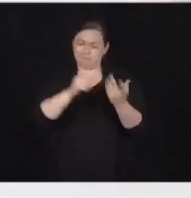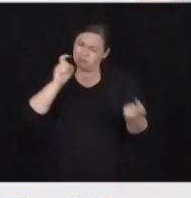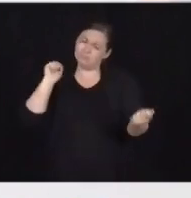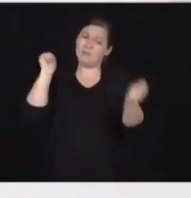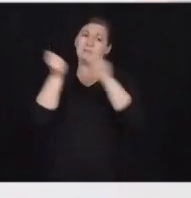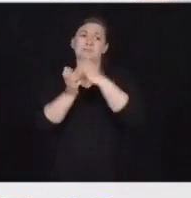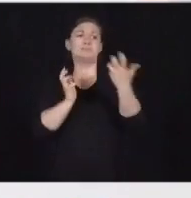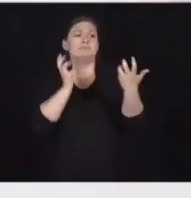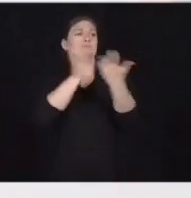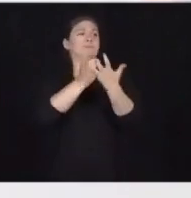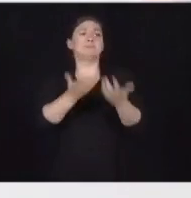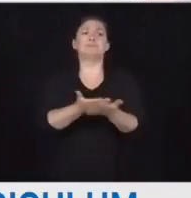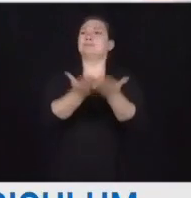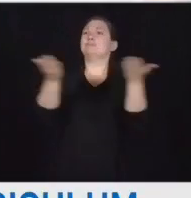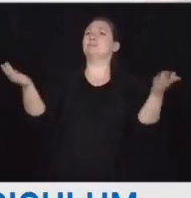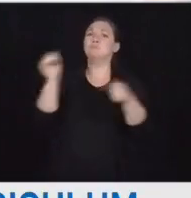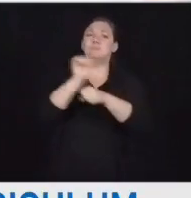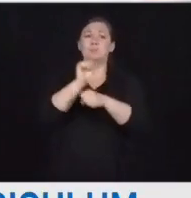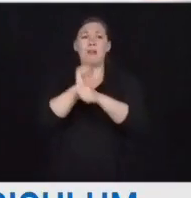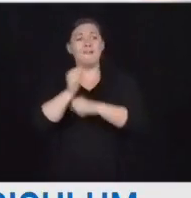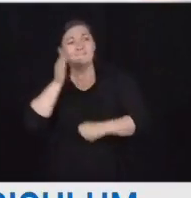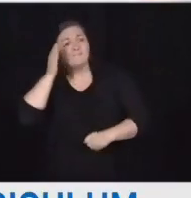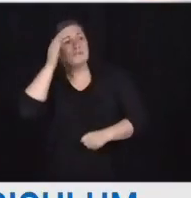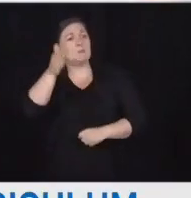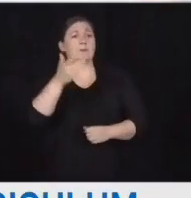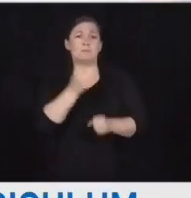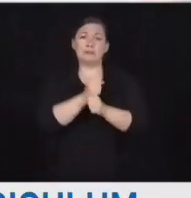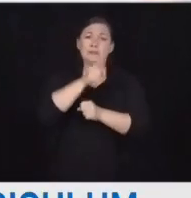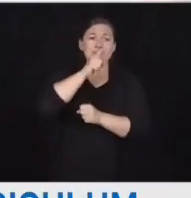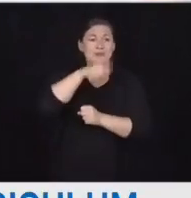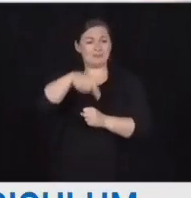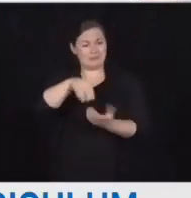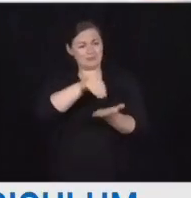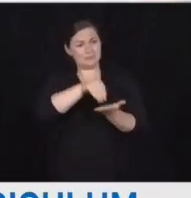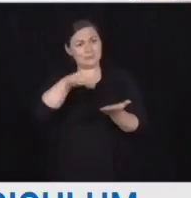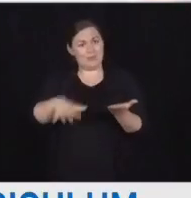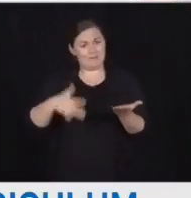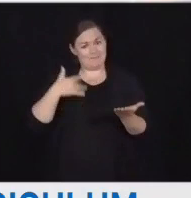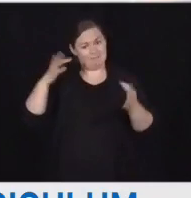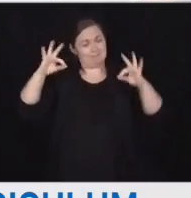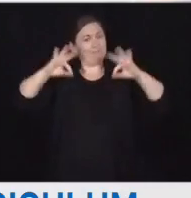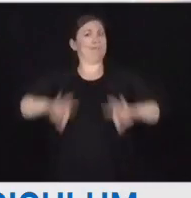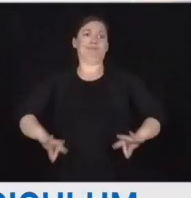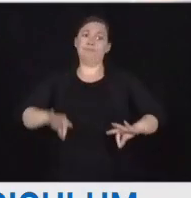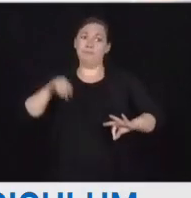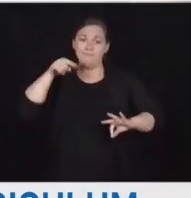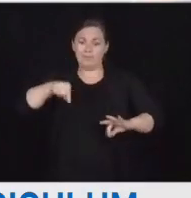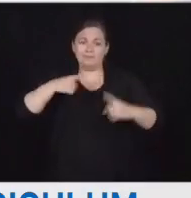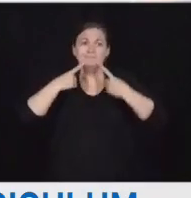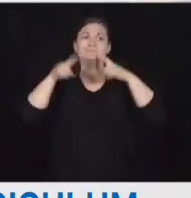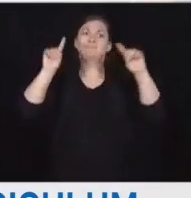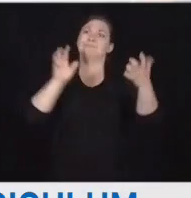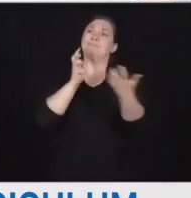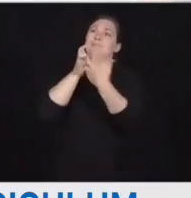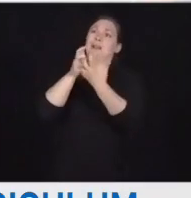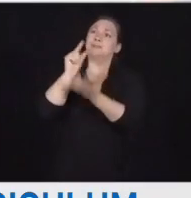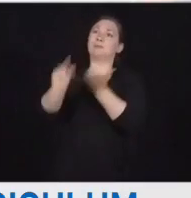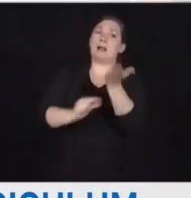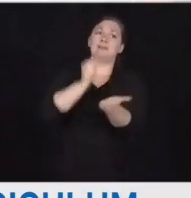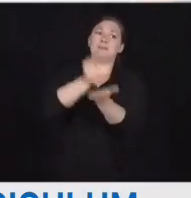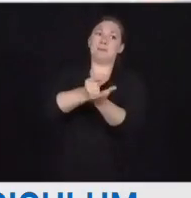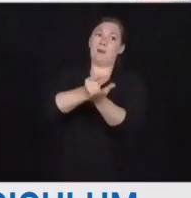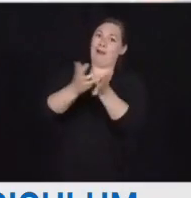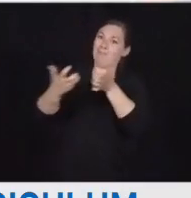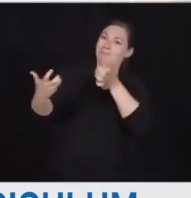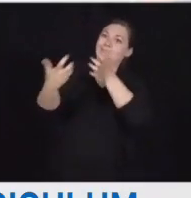% met that standard. Down again, 5% from 2015. As the Premier said, this is unacceptable. Parents have been